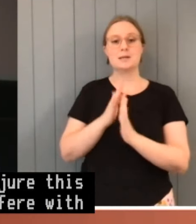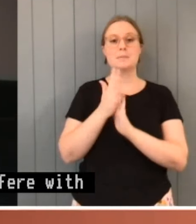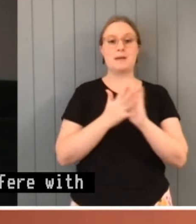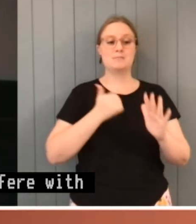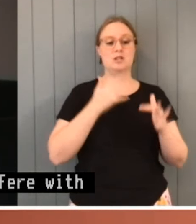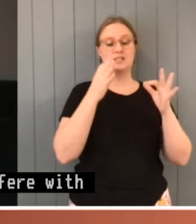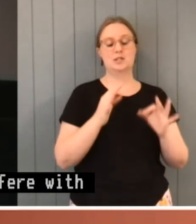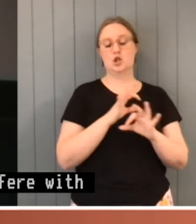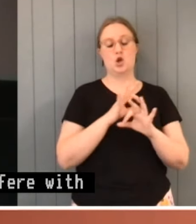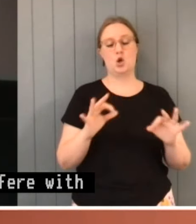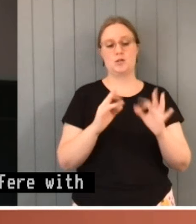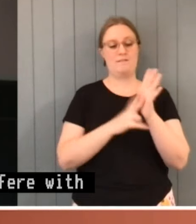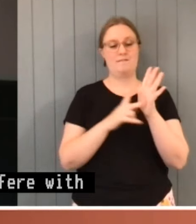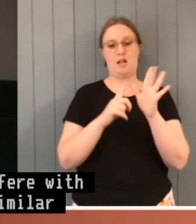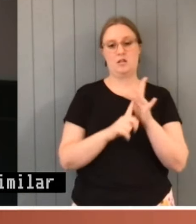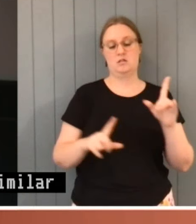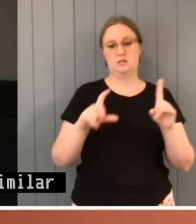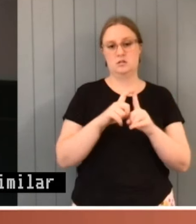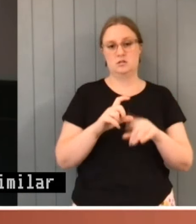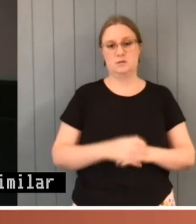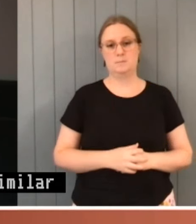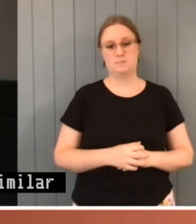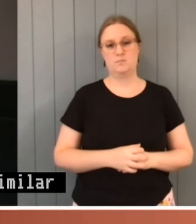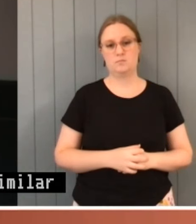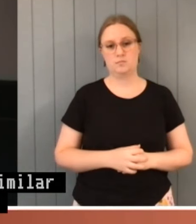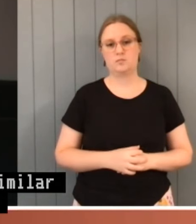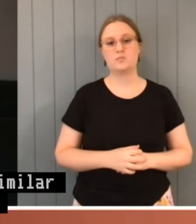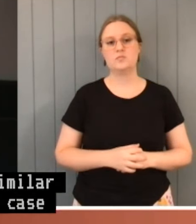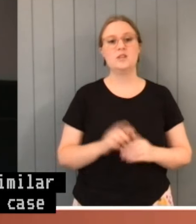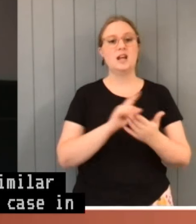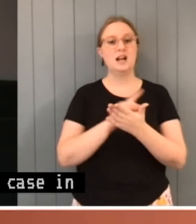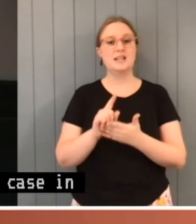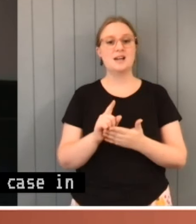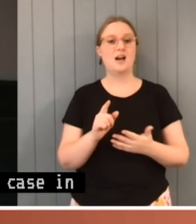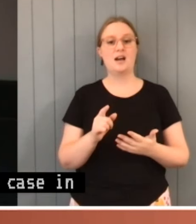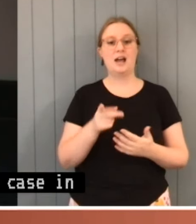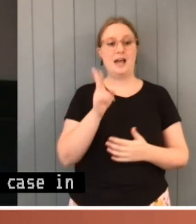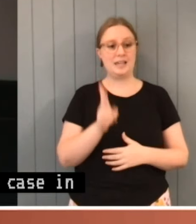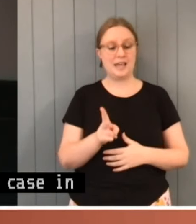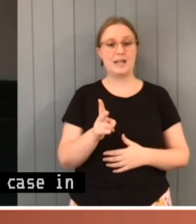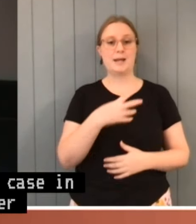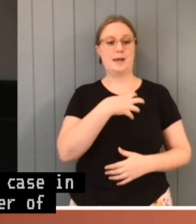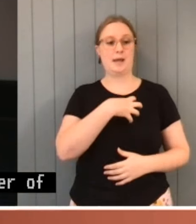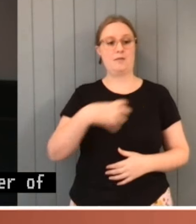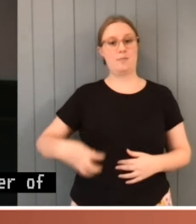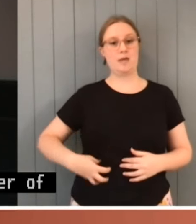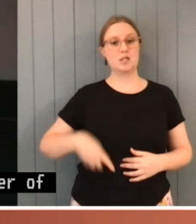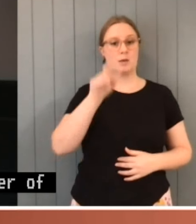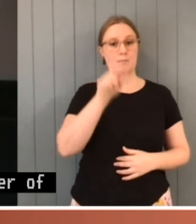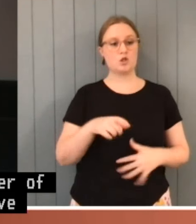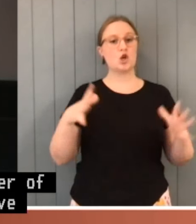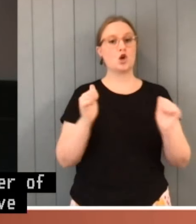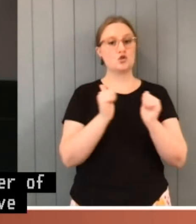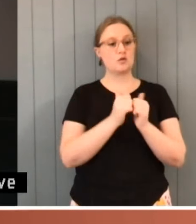another member of parliament agreed to receive payments as an inducement to use his position to secure the acquisition of certain lands